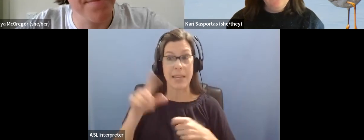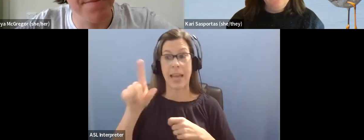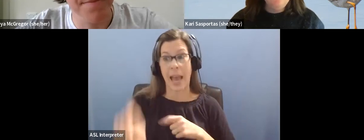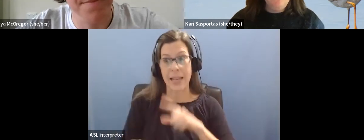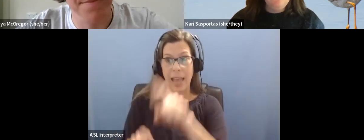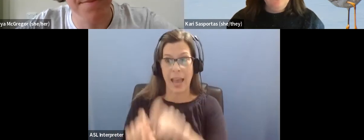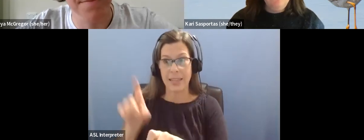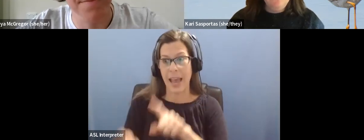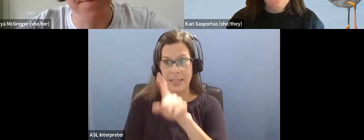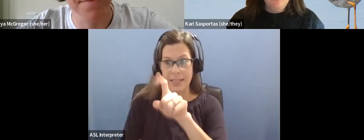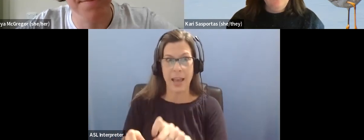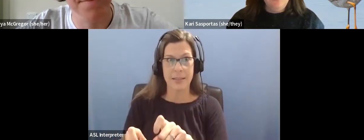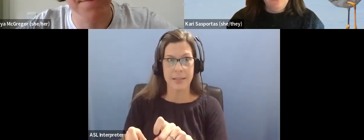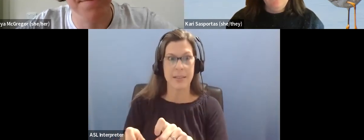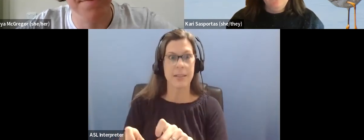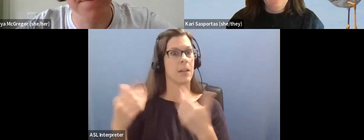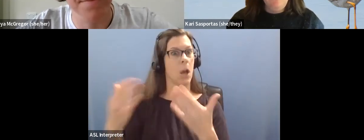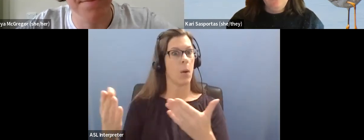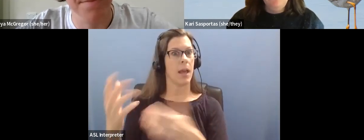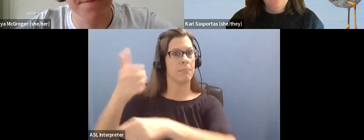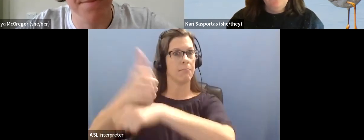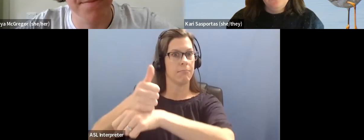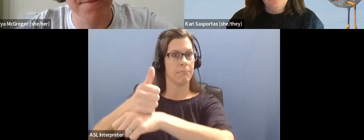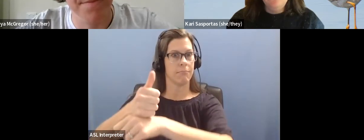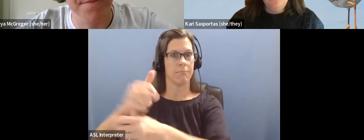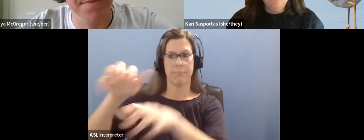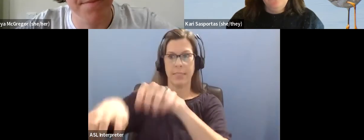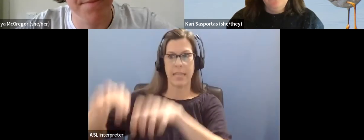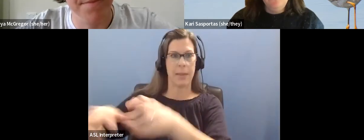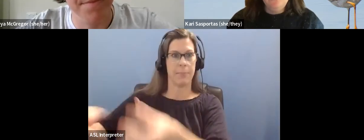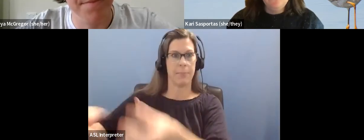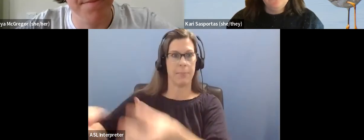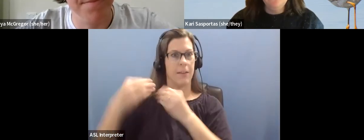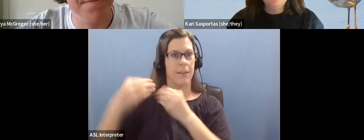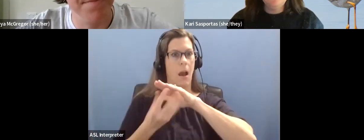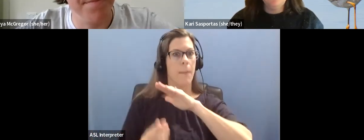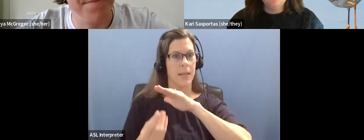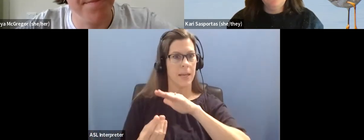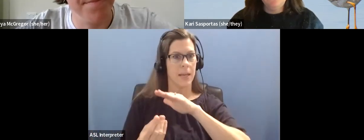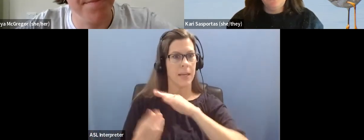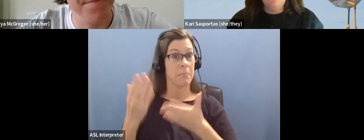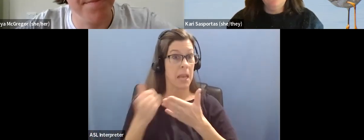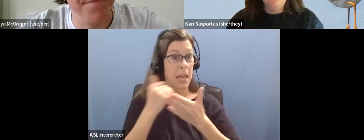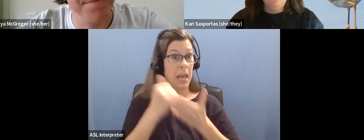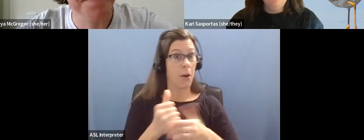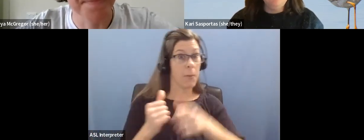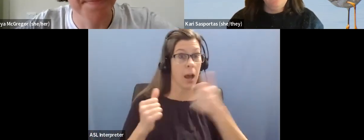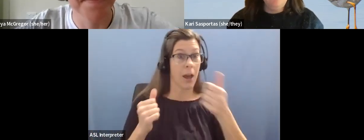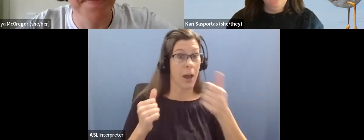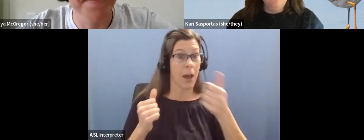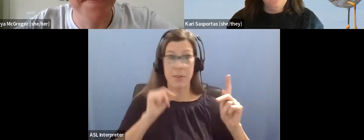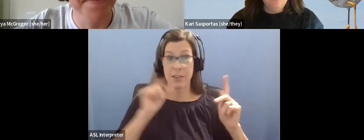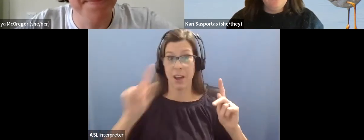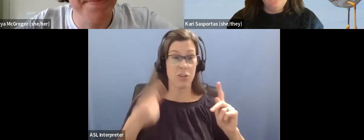it anticipates a need that somebody might have, and it might be helpful to other people too, not just an autistic person to have that